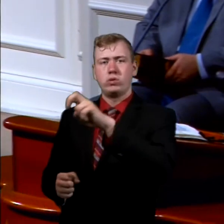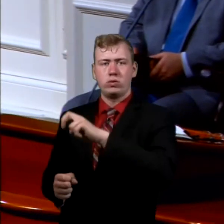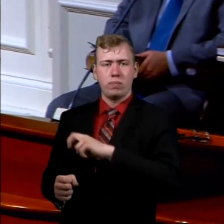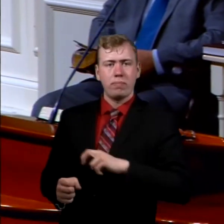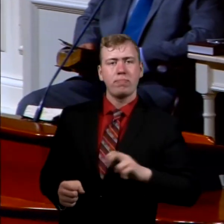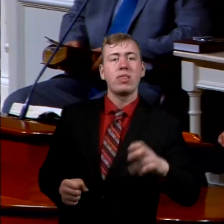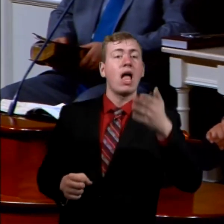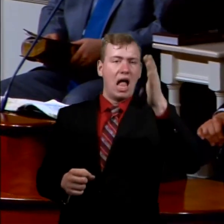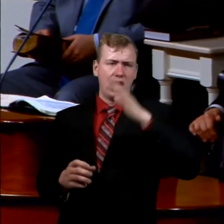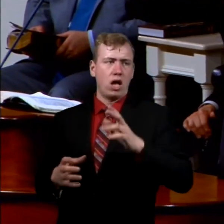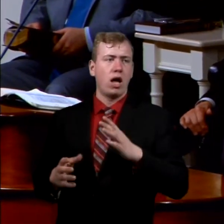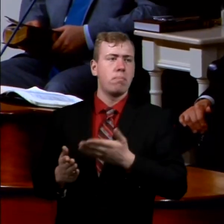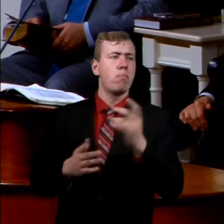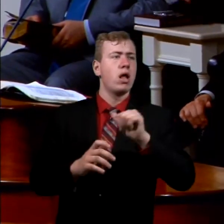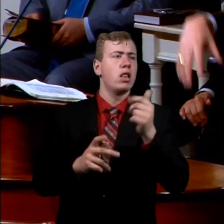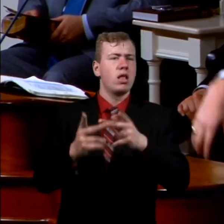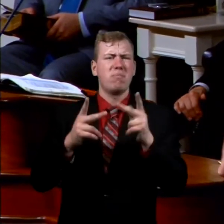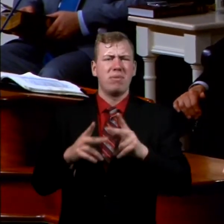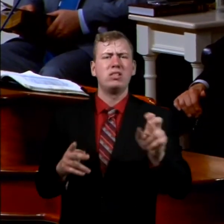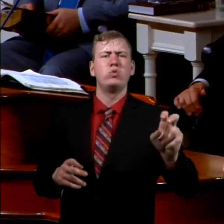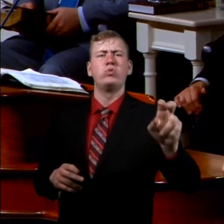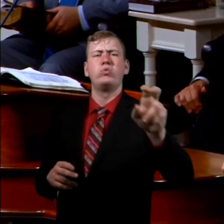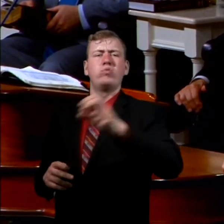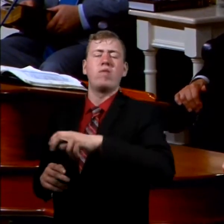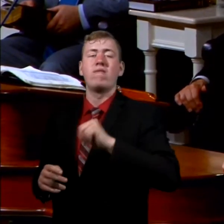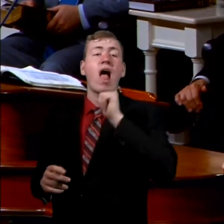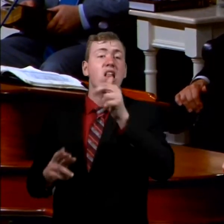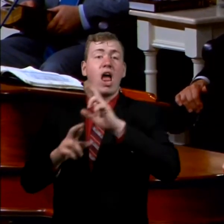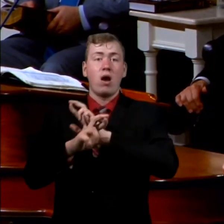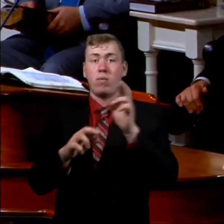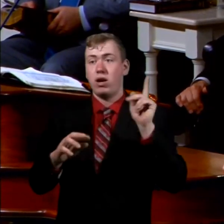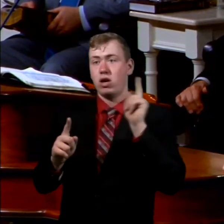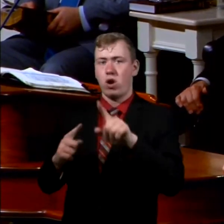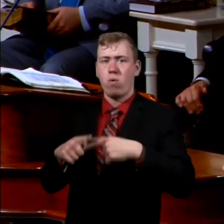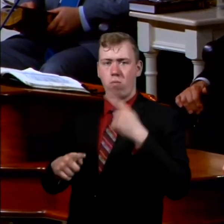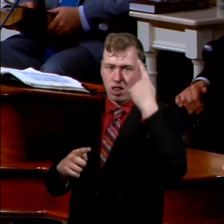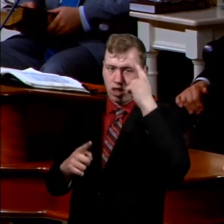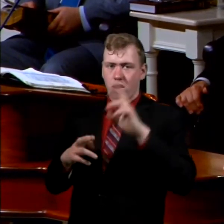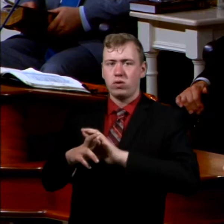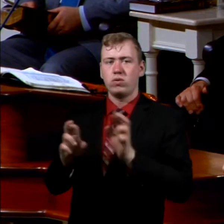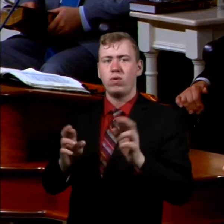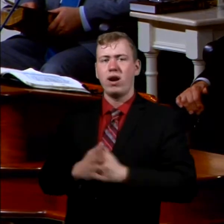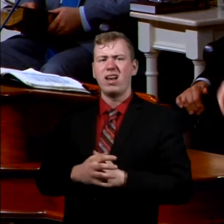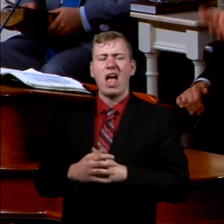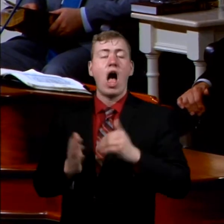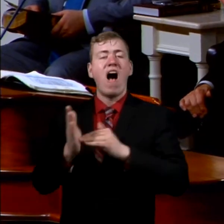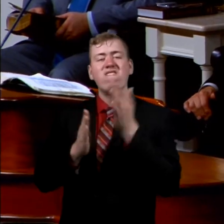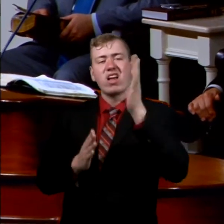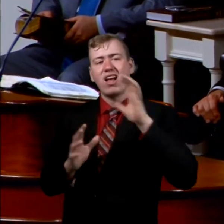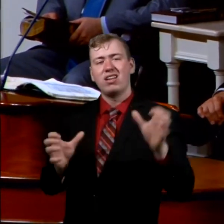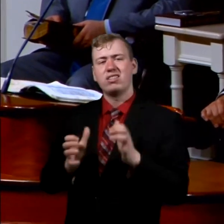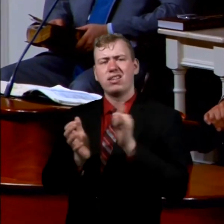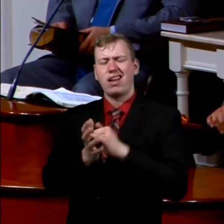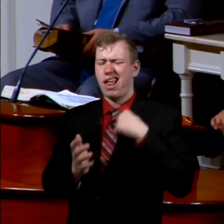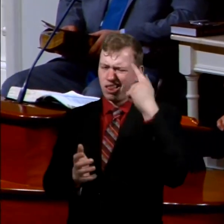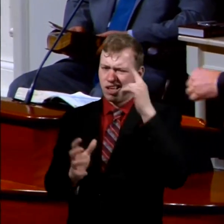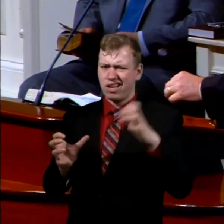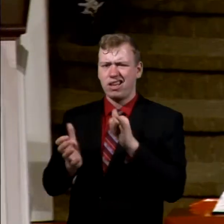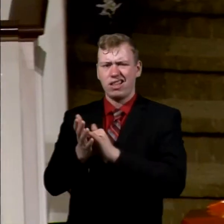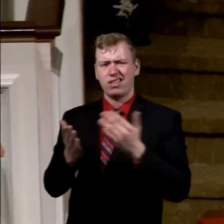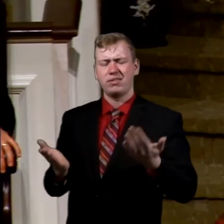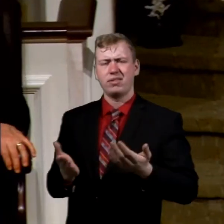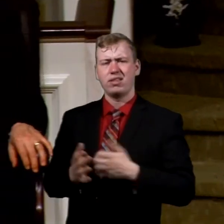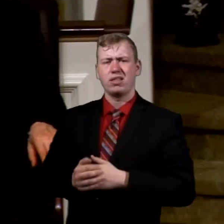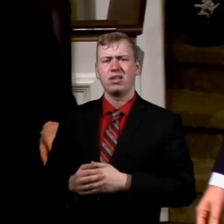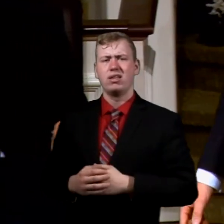which God took him to the ends of the earth. But he wasn't ready when he thought he was ready. Oftentimes, God does that. And I think he did it with here. But